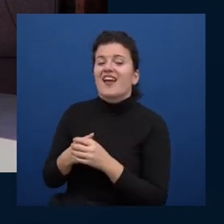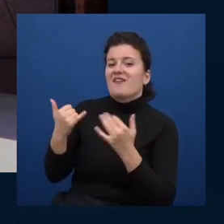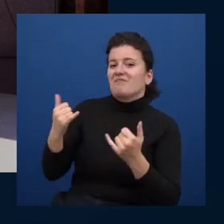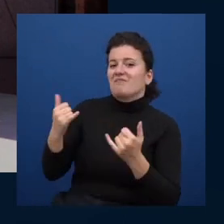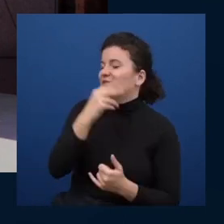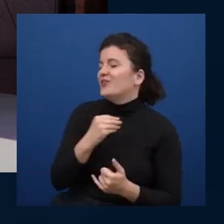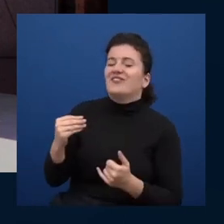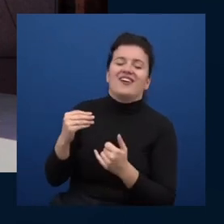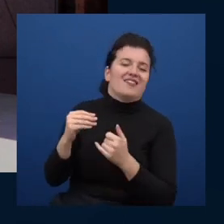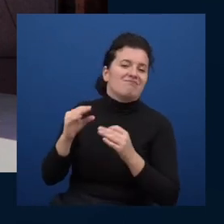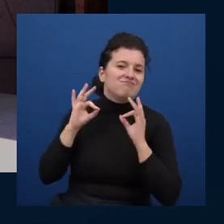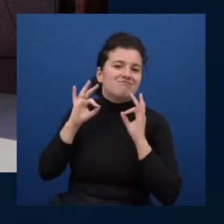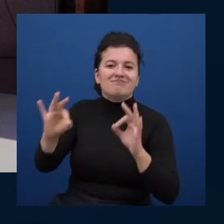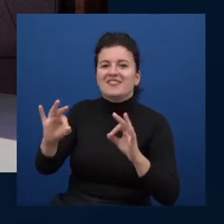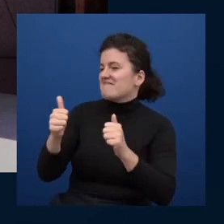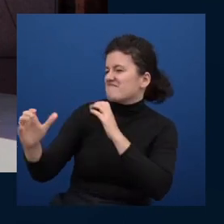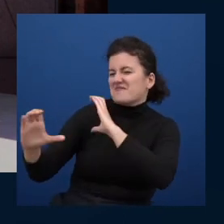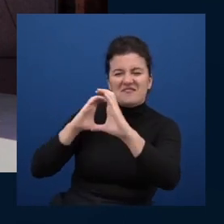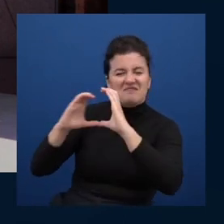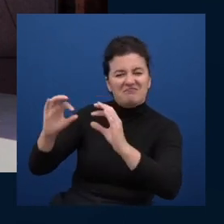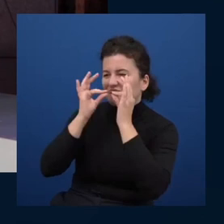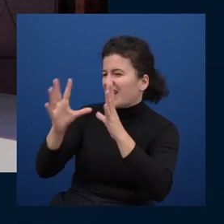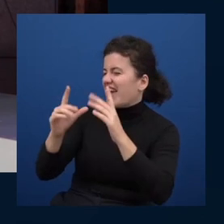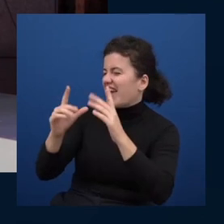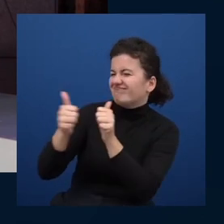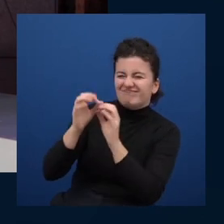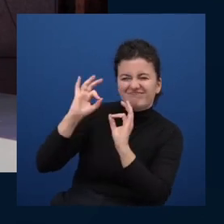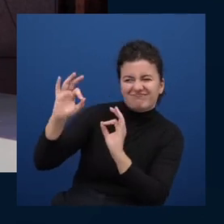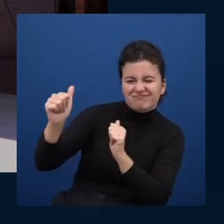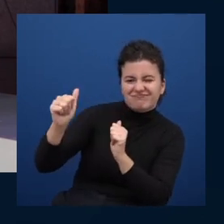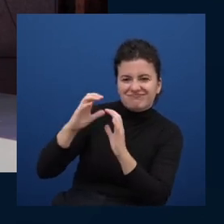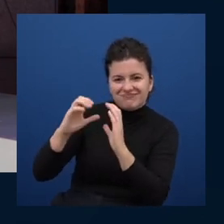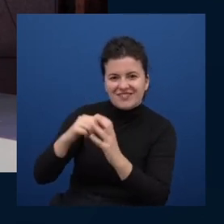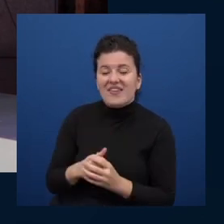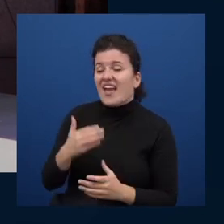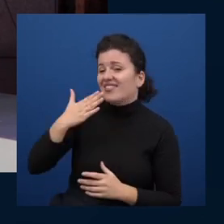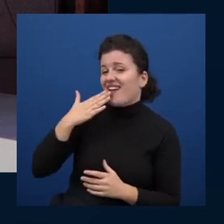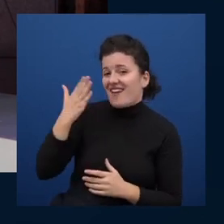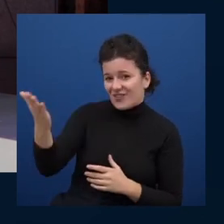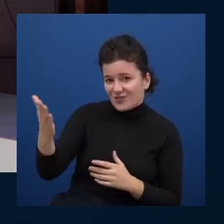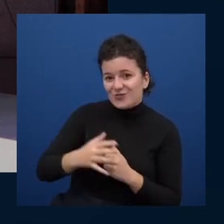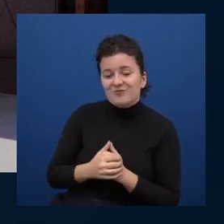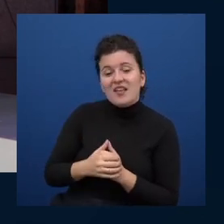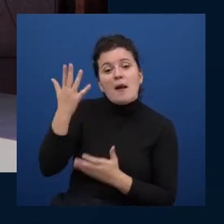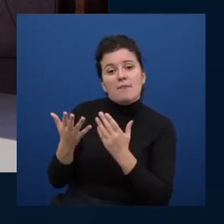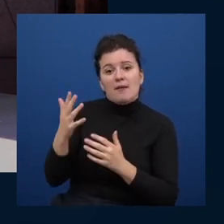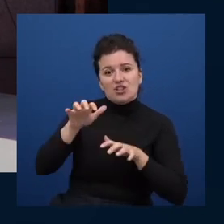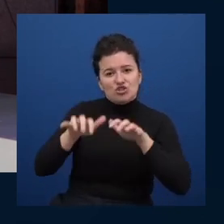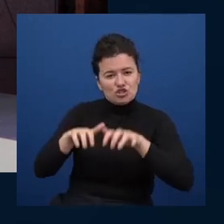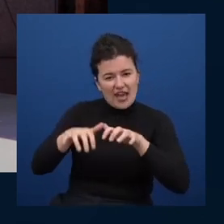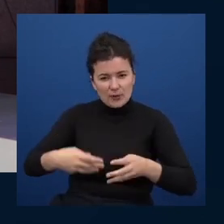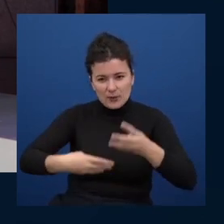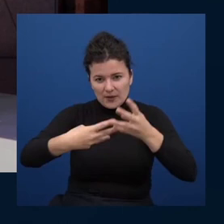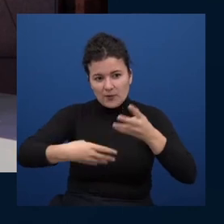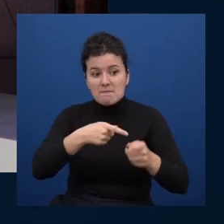have asked for for for a better conversation partner so thank you so much um maybe you can get into the chat uh people have been applauding